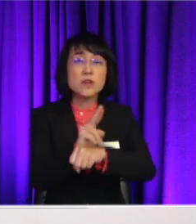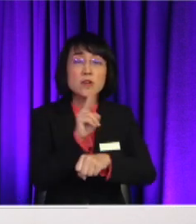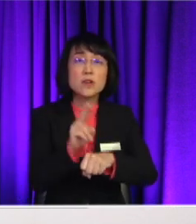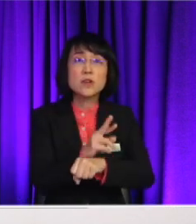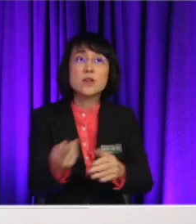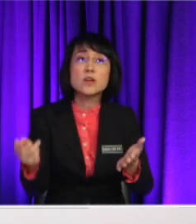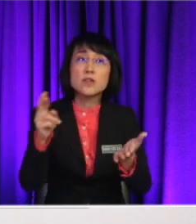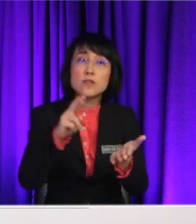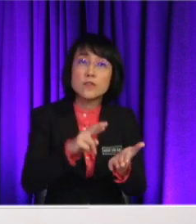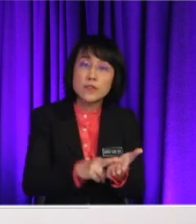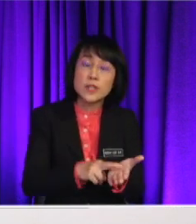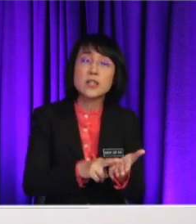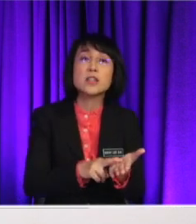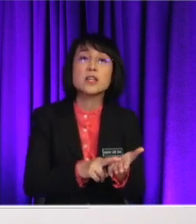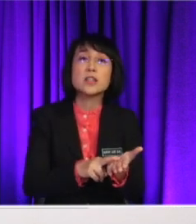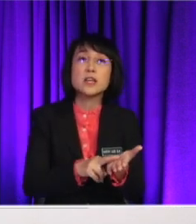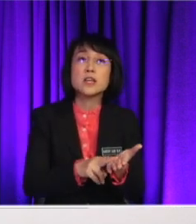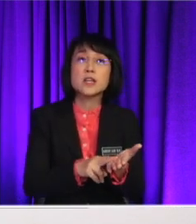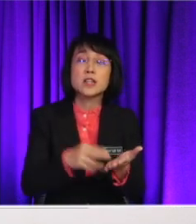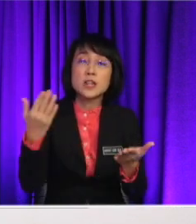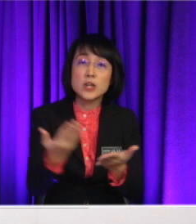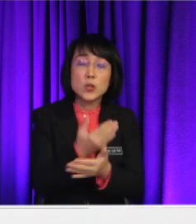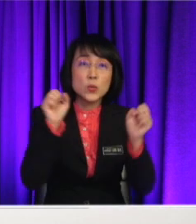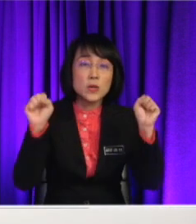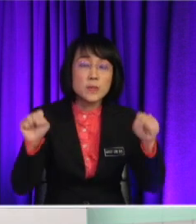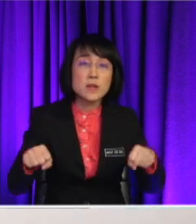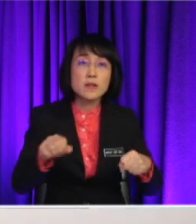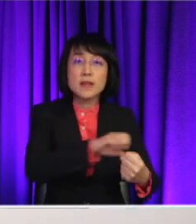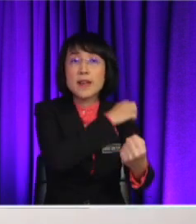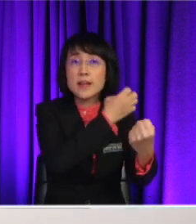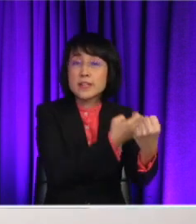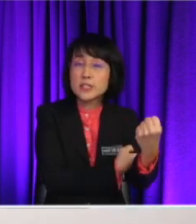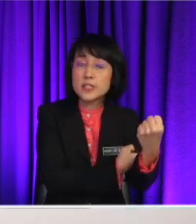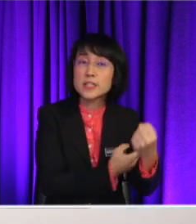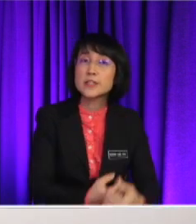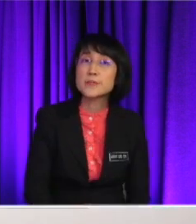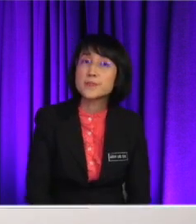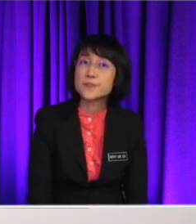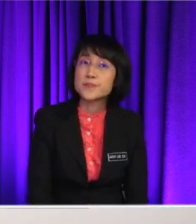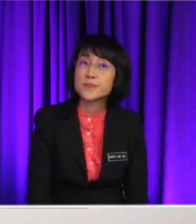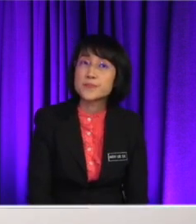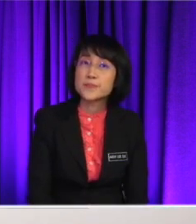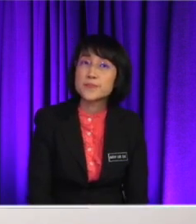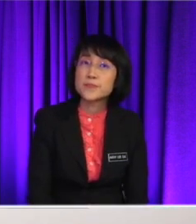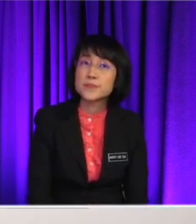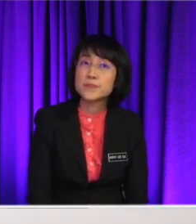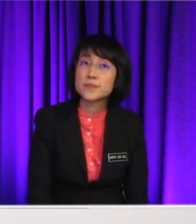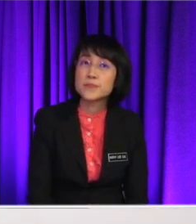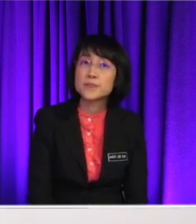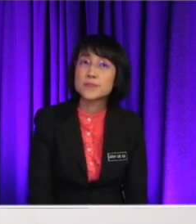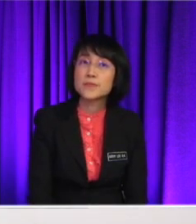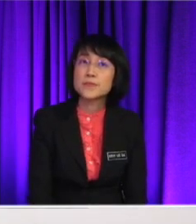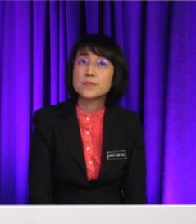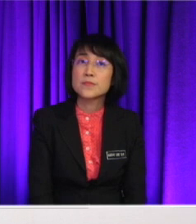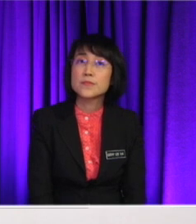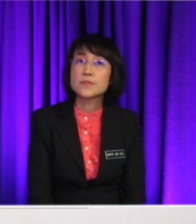energy such as solar as it's eco-friendly and there's no limit to using it. Most of the fields will be gone for good eventually if we